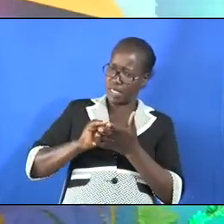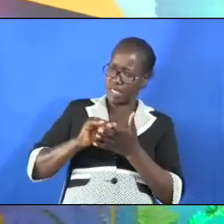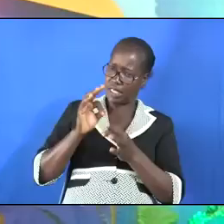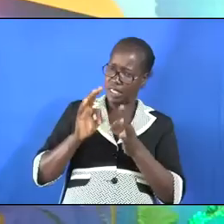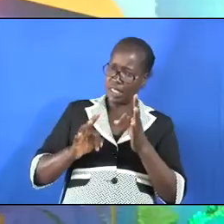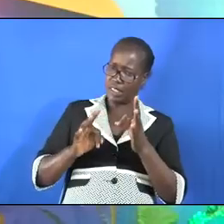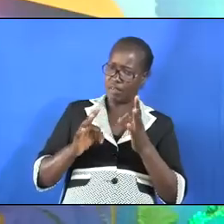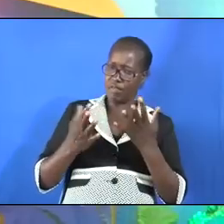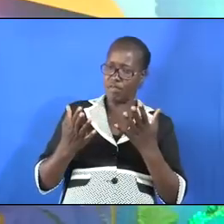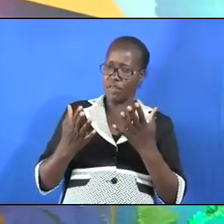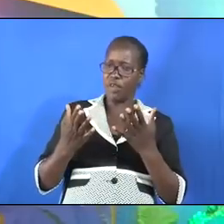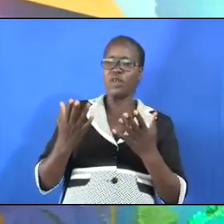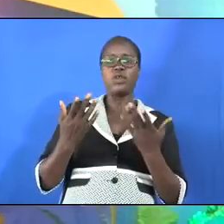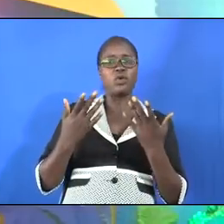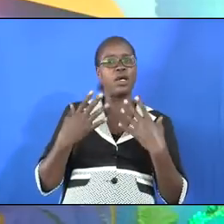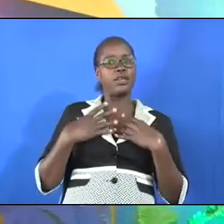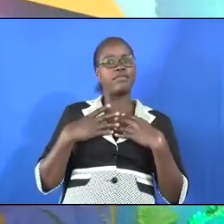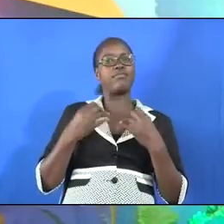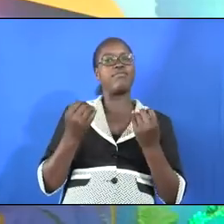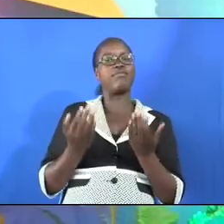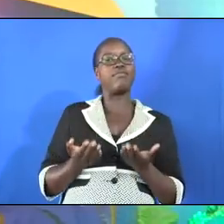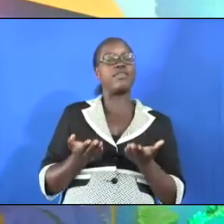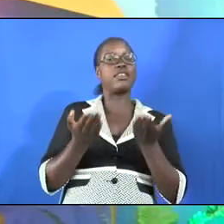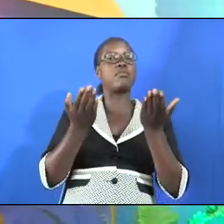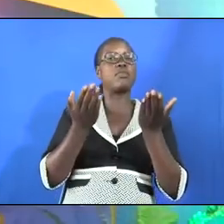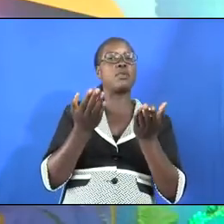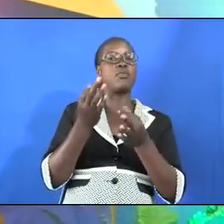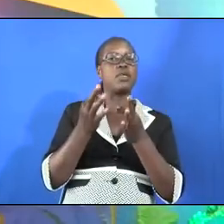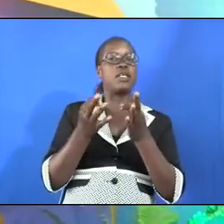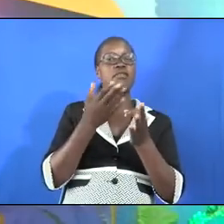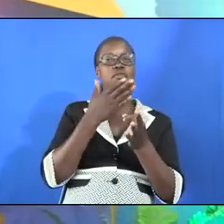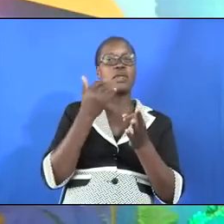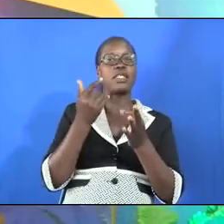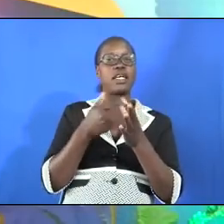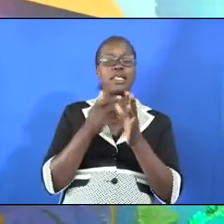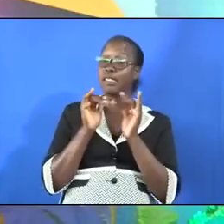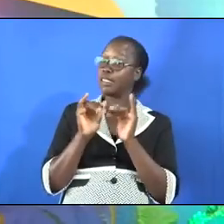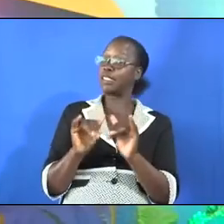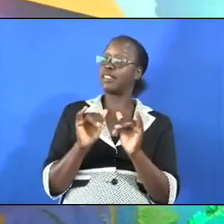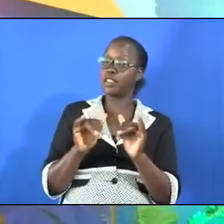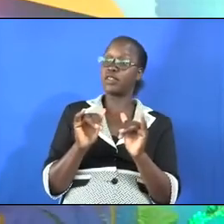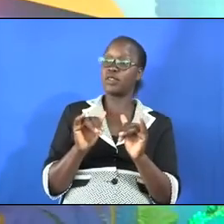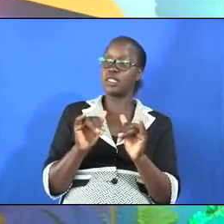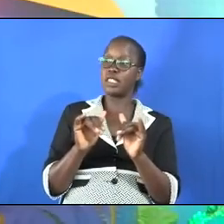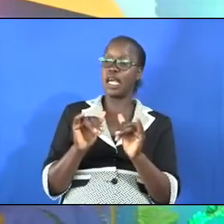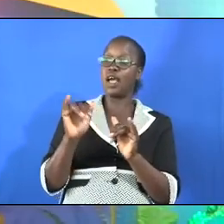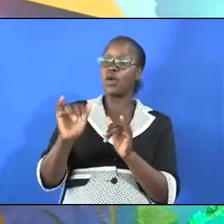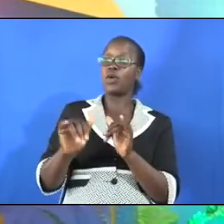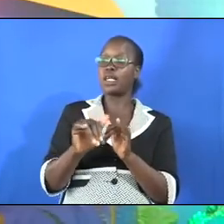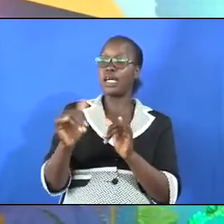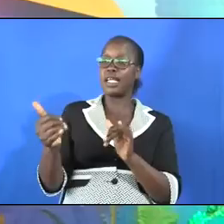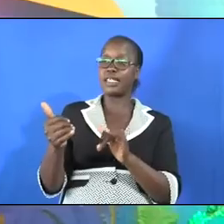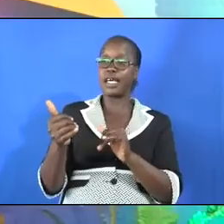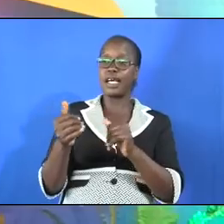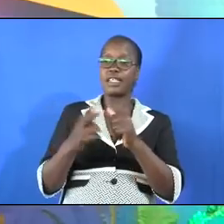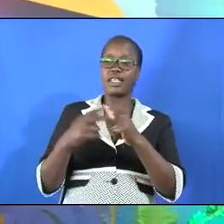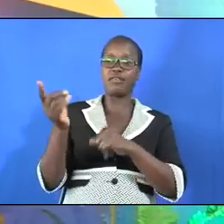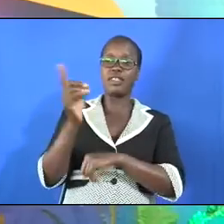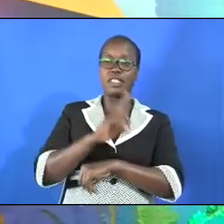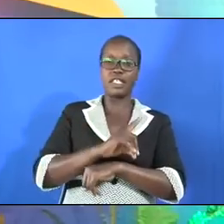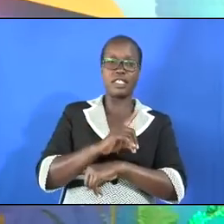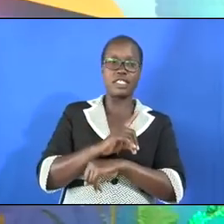was getting better or bad. If it wasn't getting better, you will stay in quarantine for another seven days.